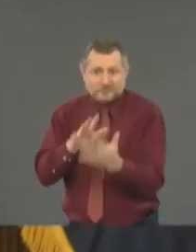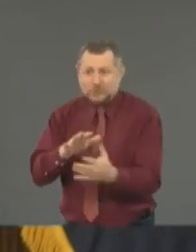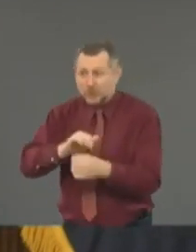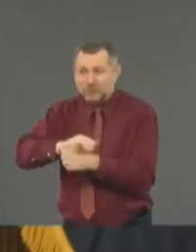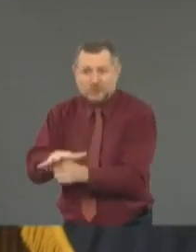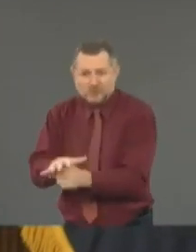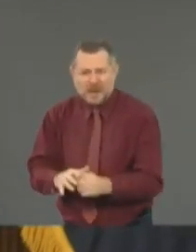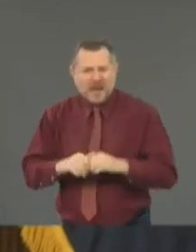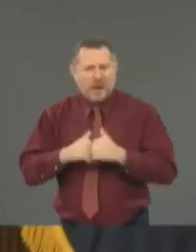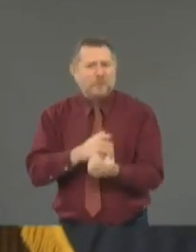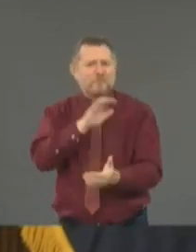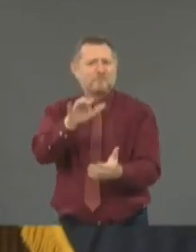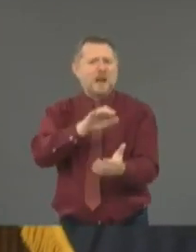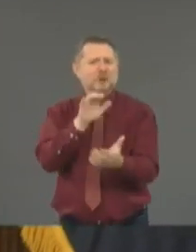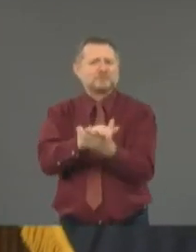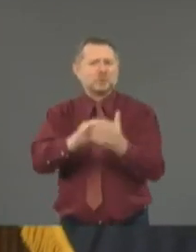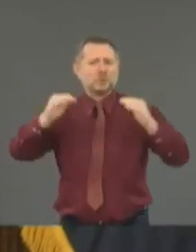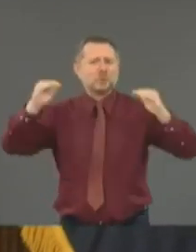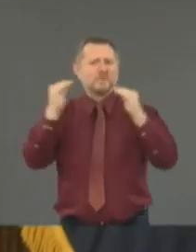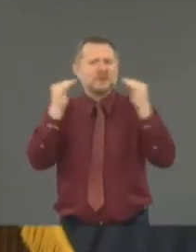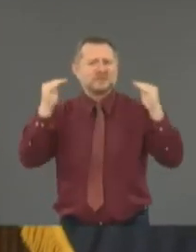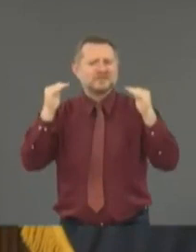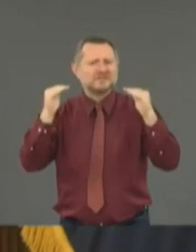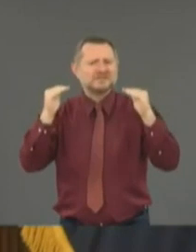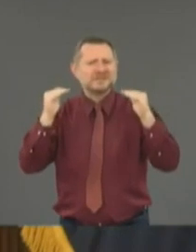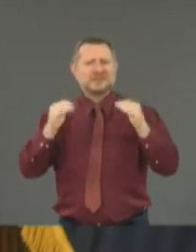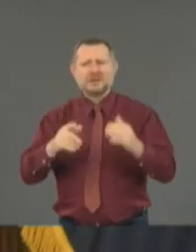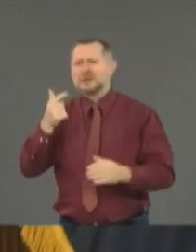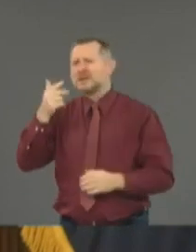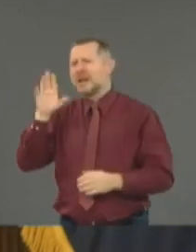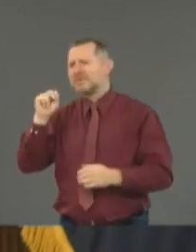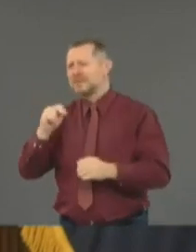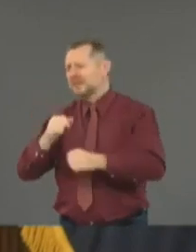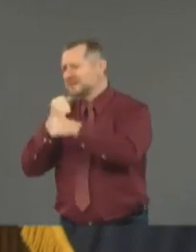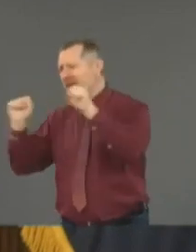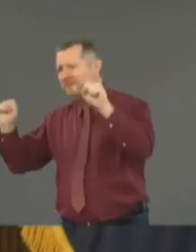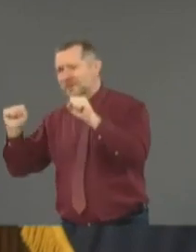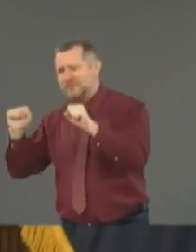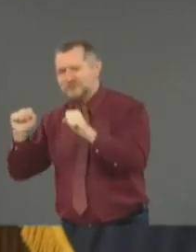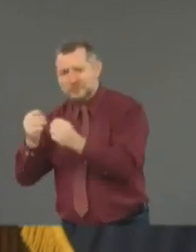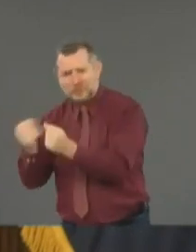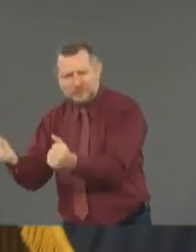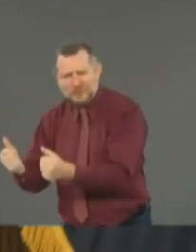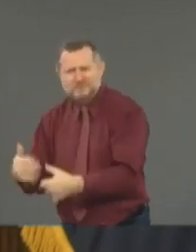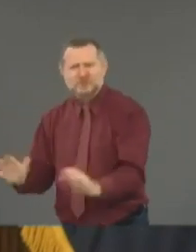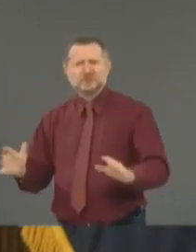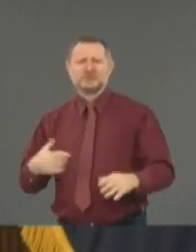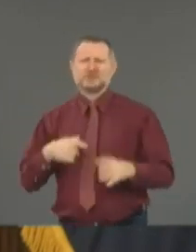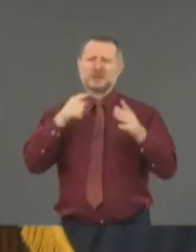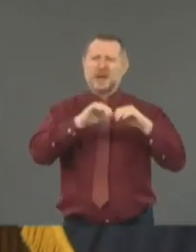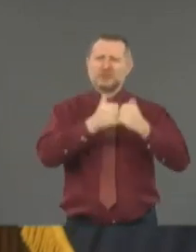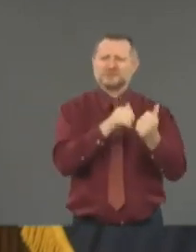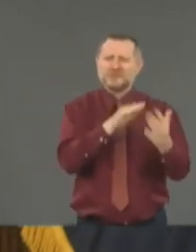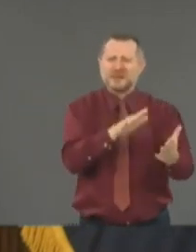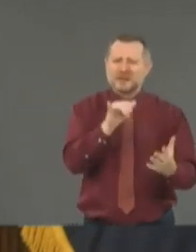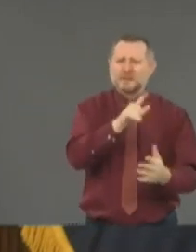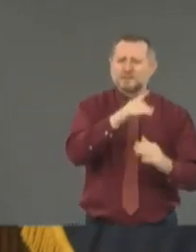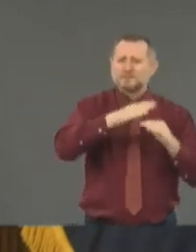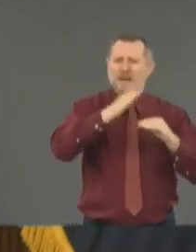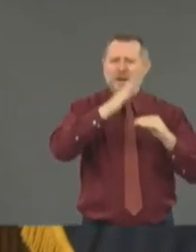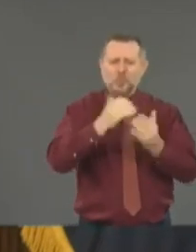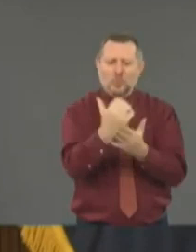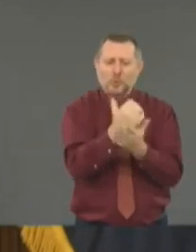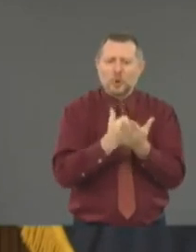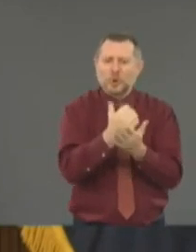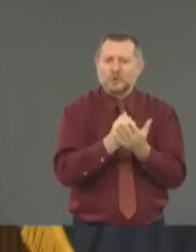equality? How did I deal with the issue of gun safety? How did I deal with the issue of minimum wage? I